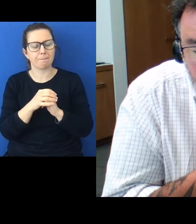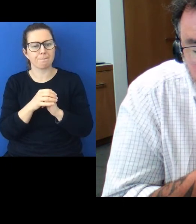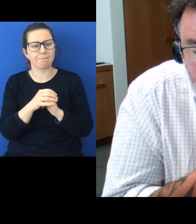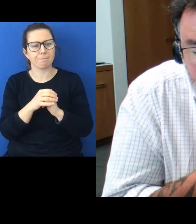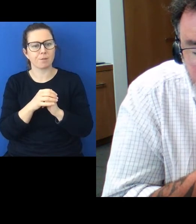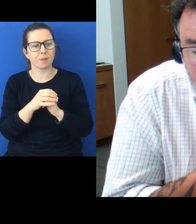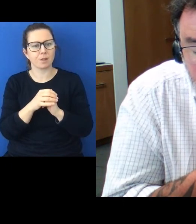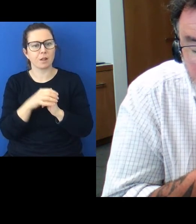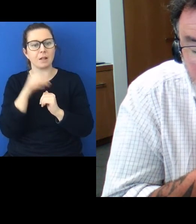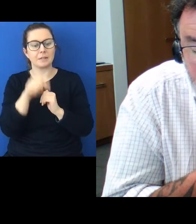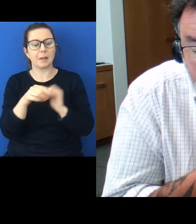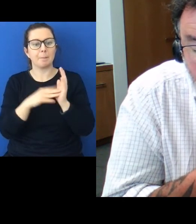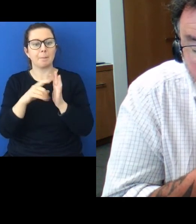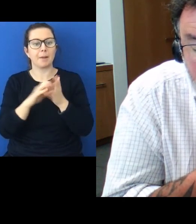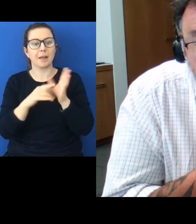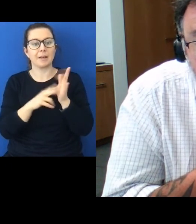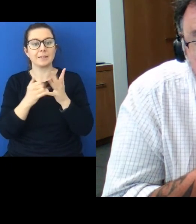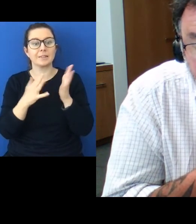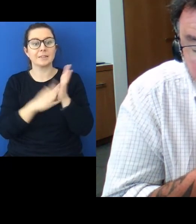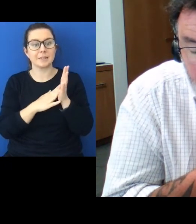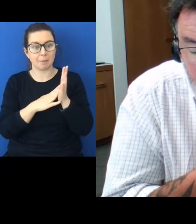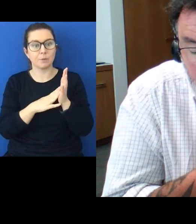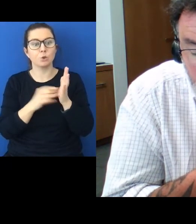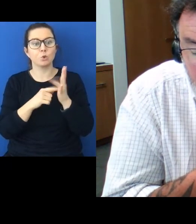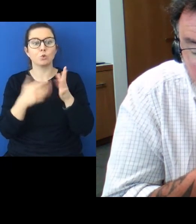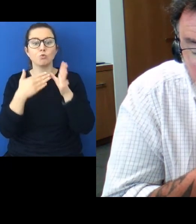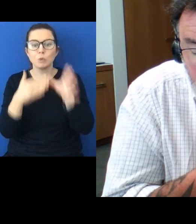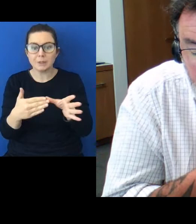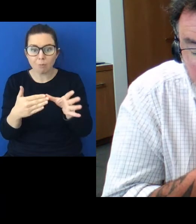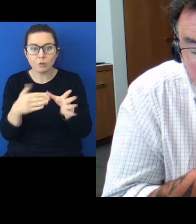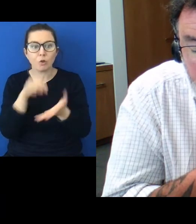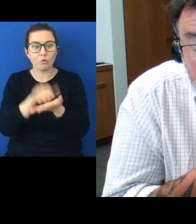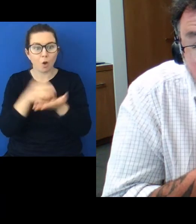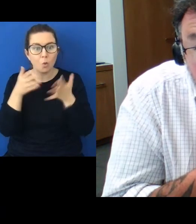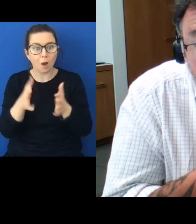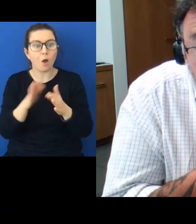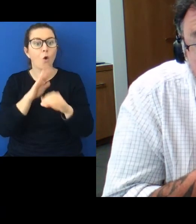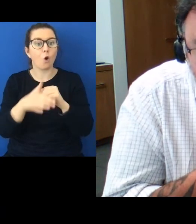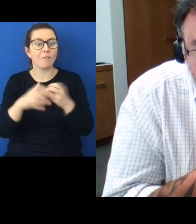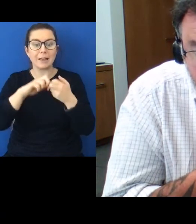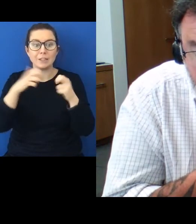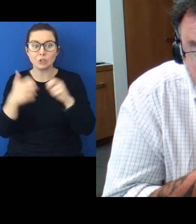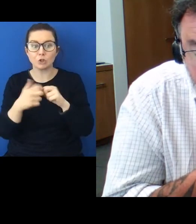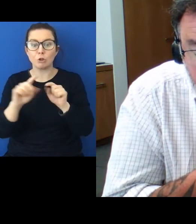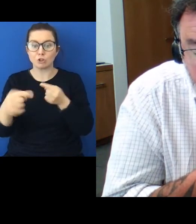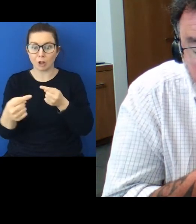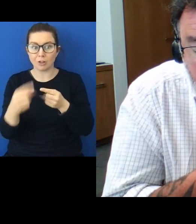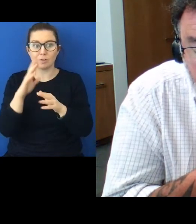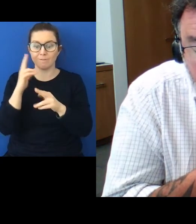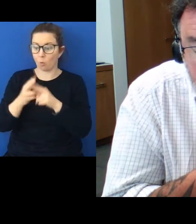It is a mechanism to respond rationally to issues and challenges that both sides of the partnership